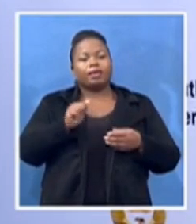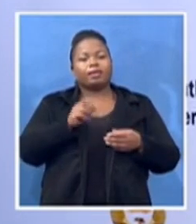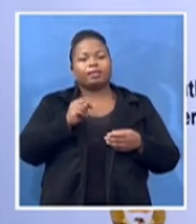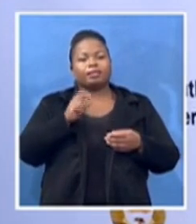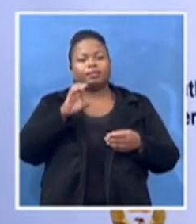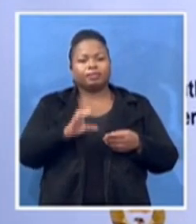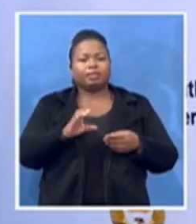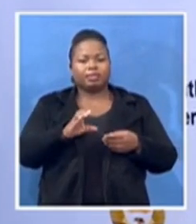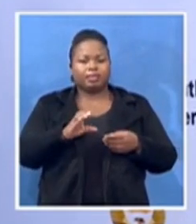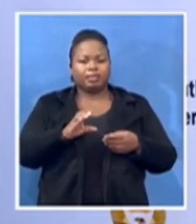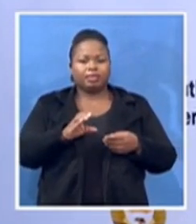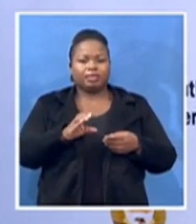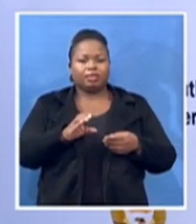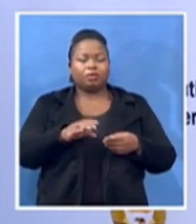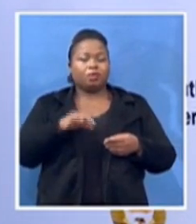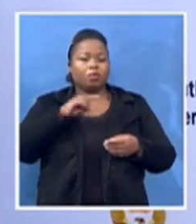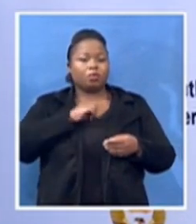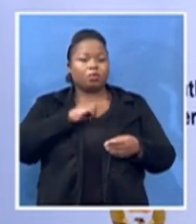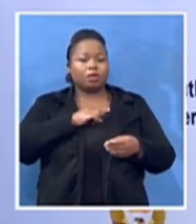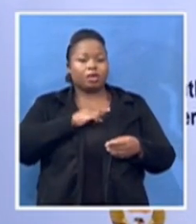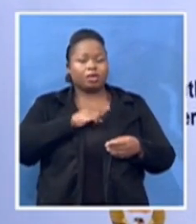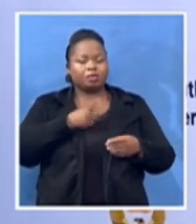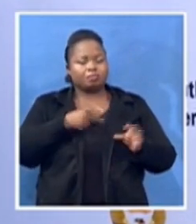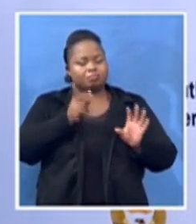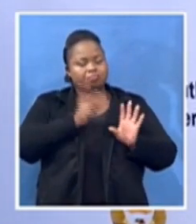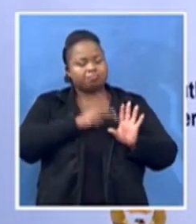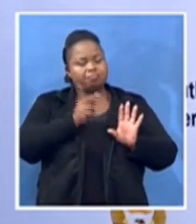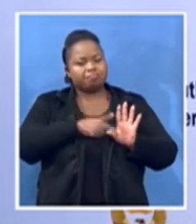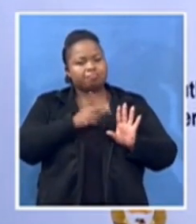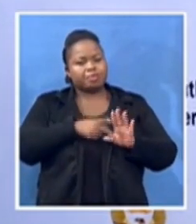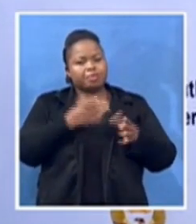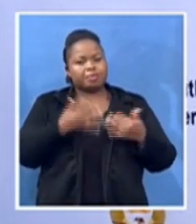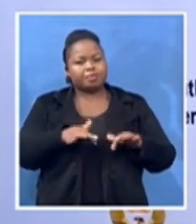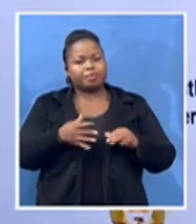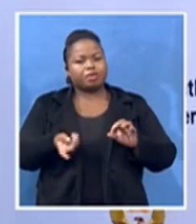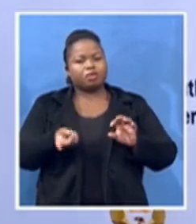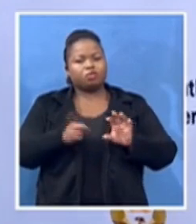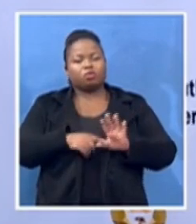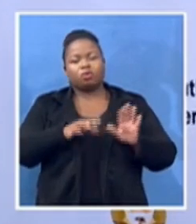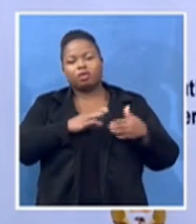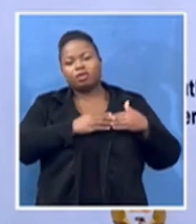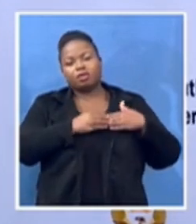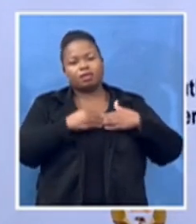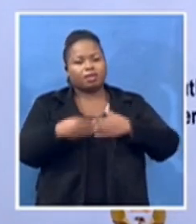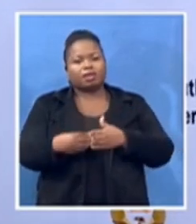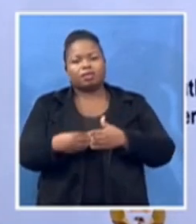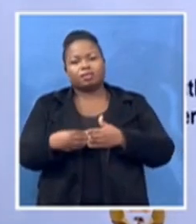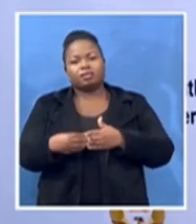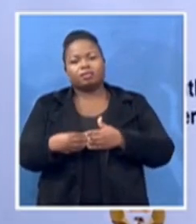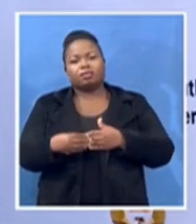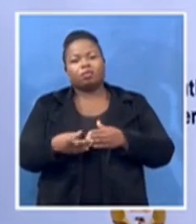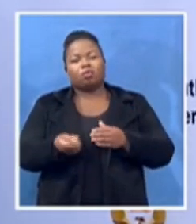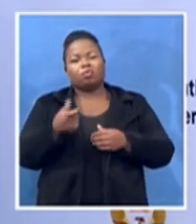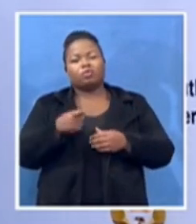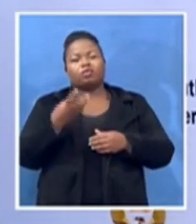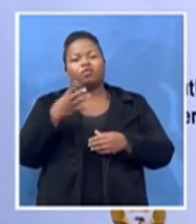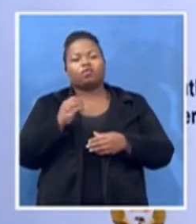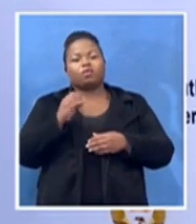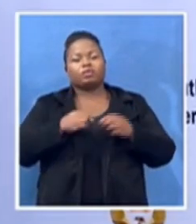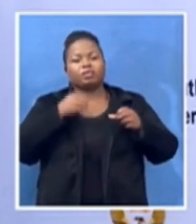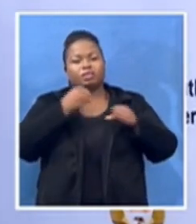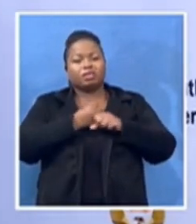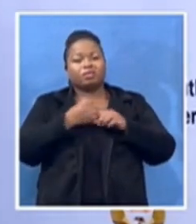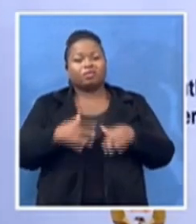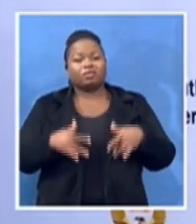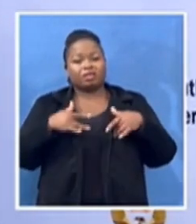and joined led for close to 40 years of his life because I know his life my with